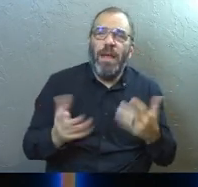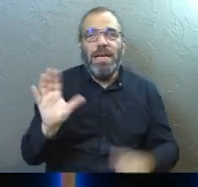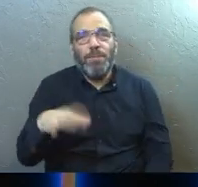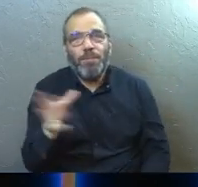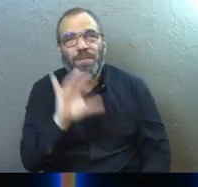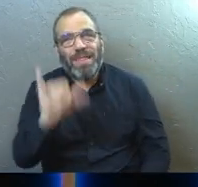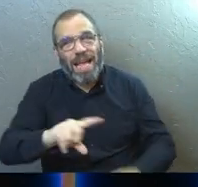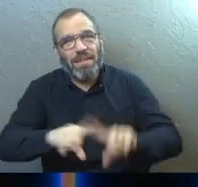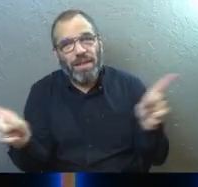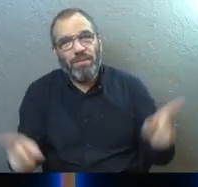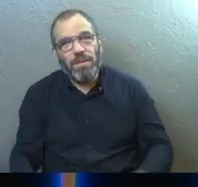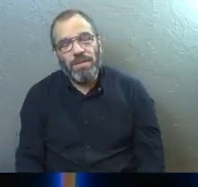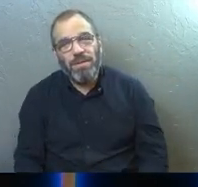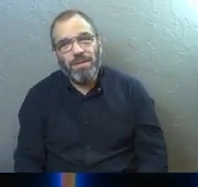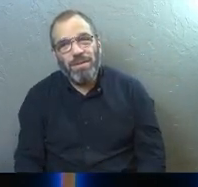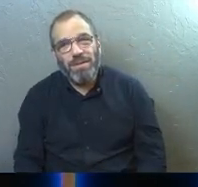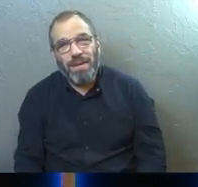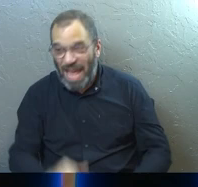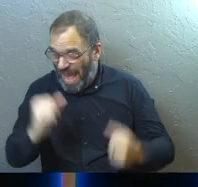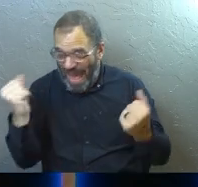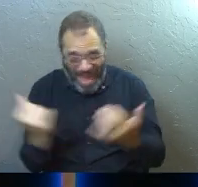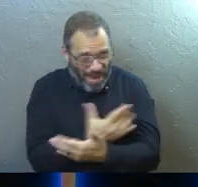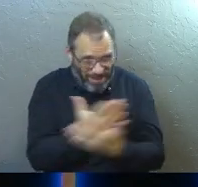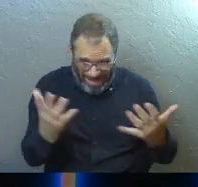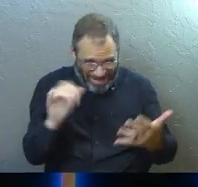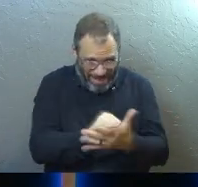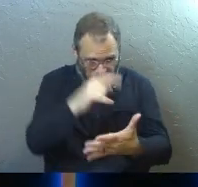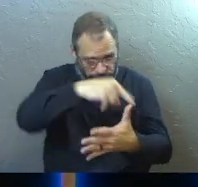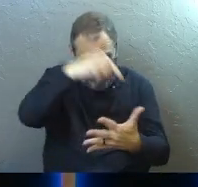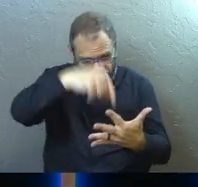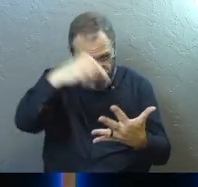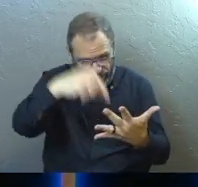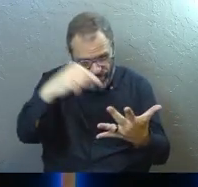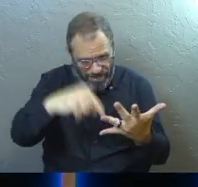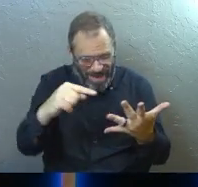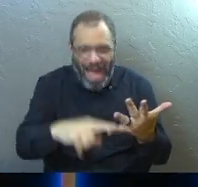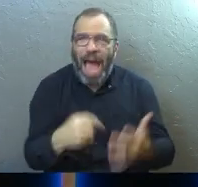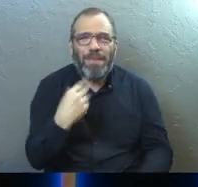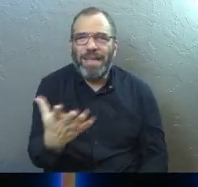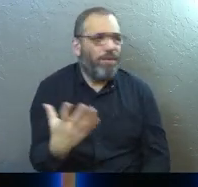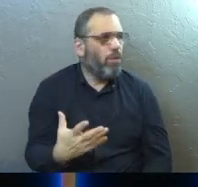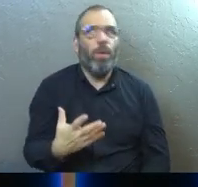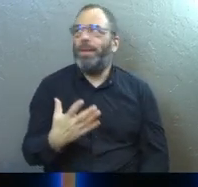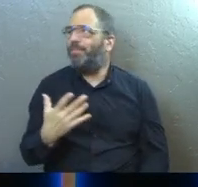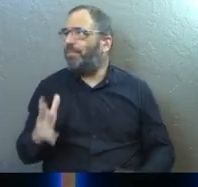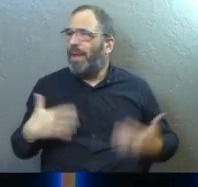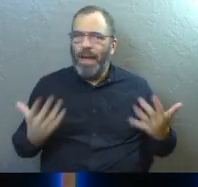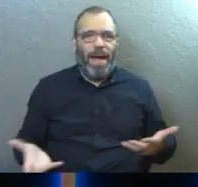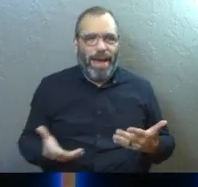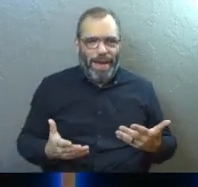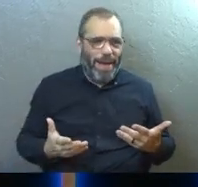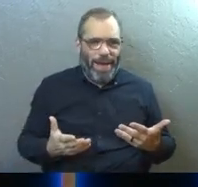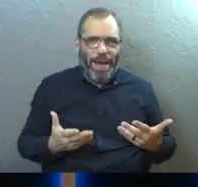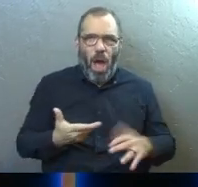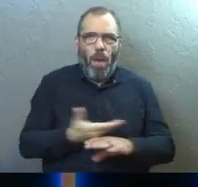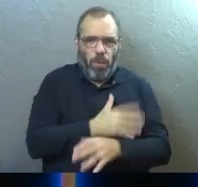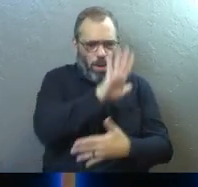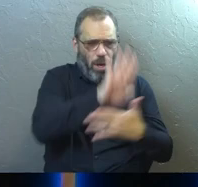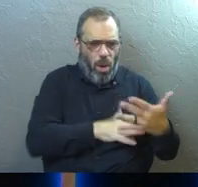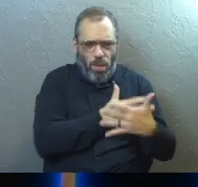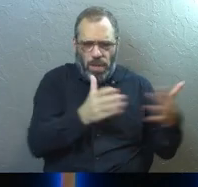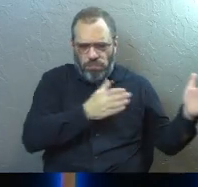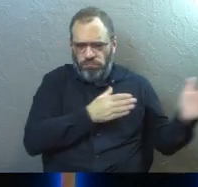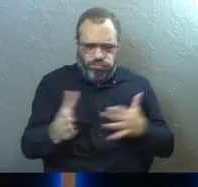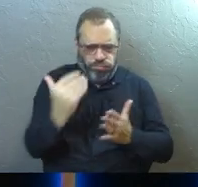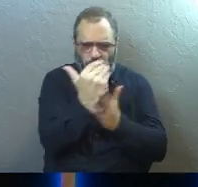See, that's the difference. On every single one of those things, I'm not trying to give you a pre-described list